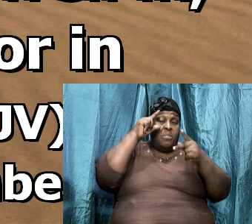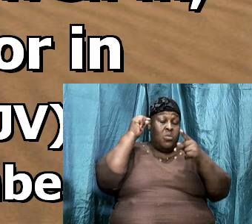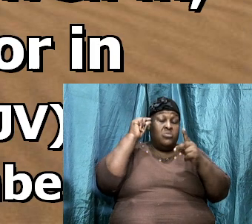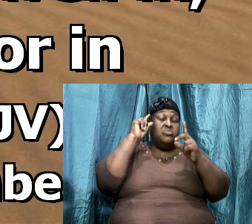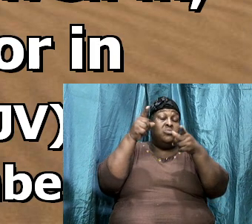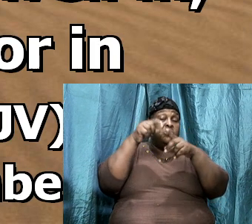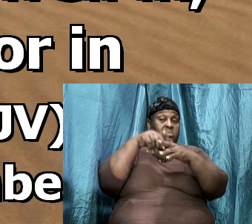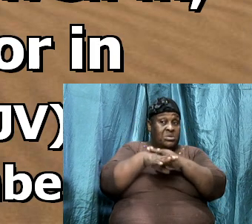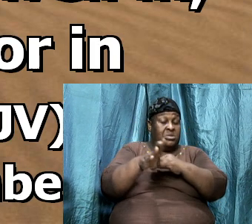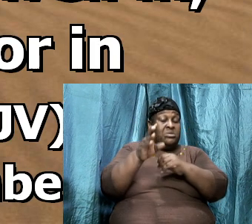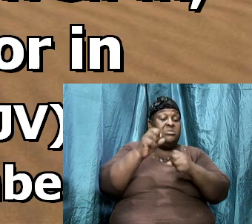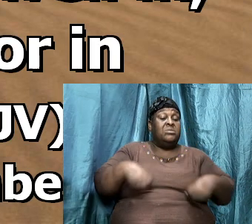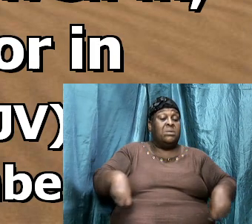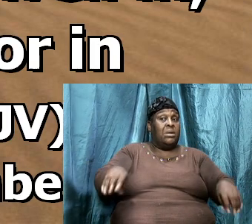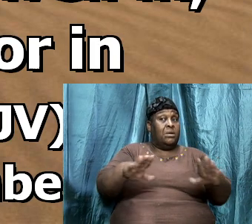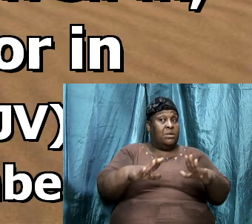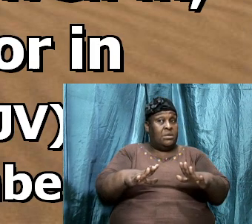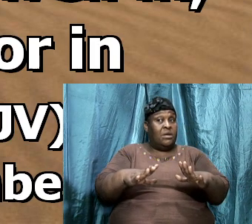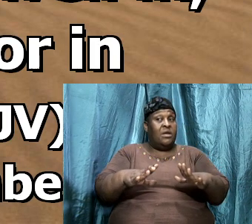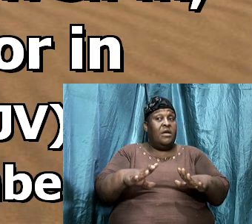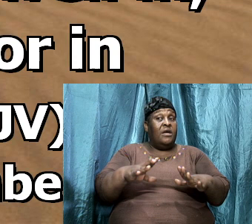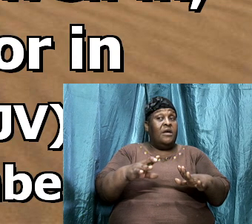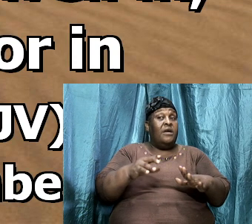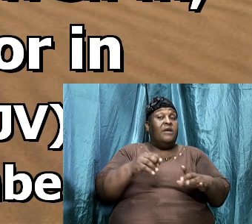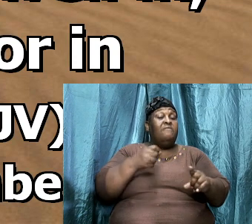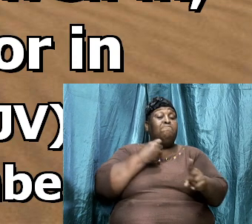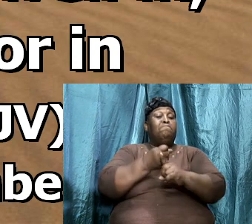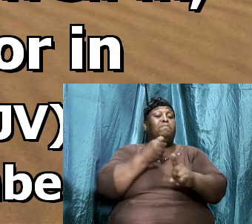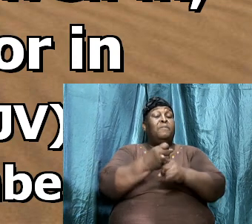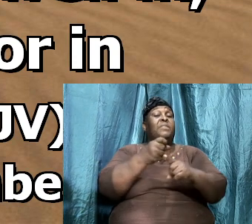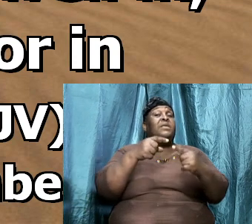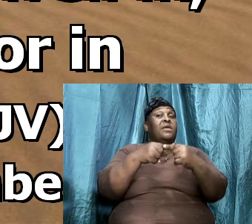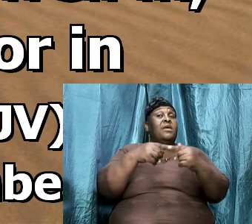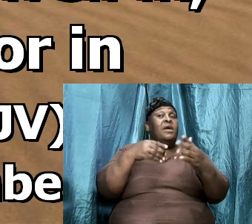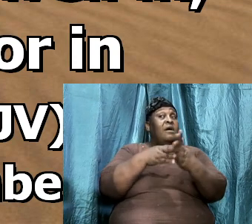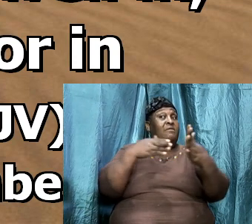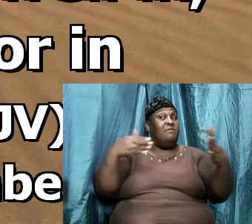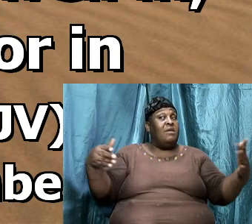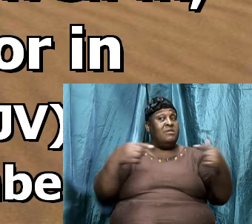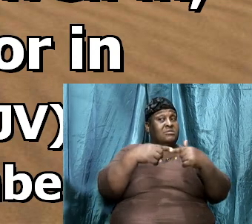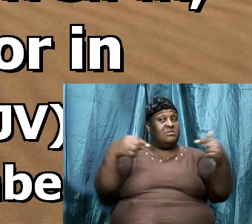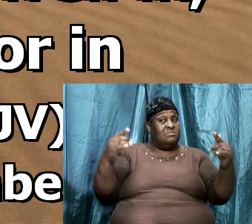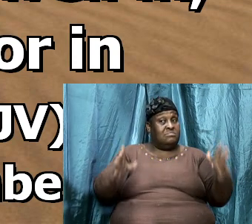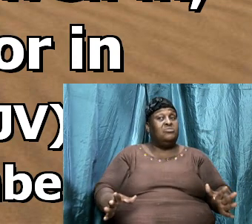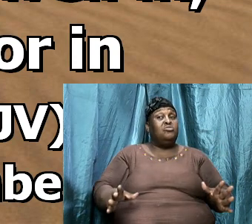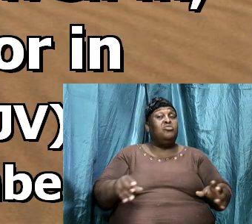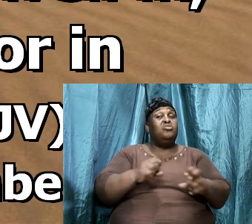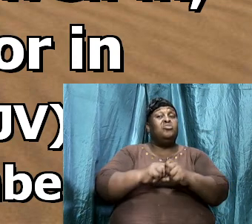into the land and fight against the enemy so that they can take the land.